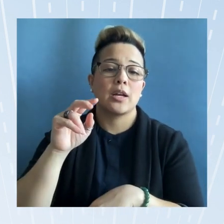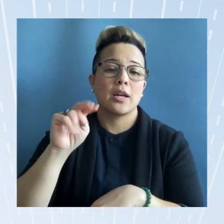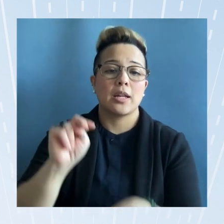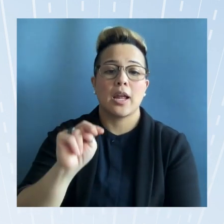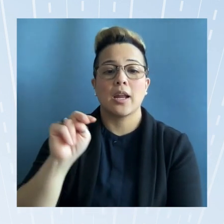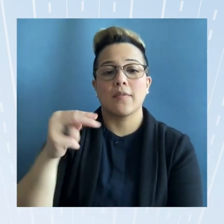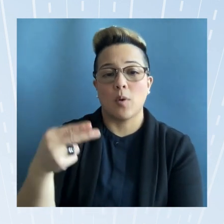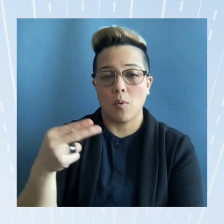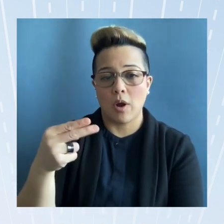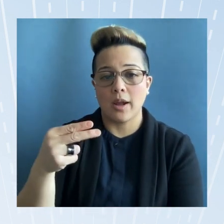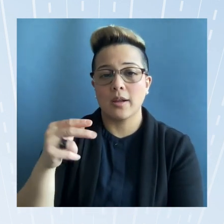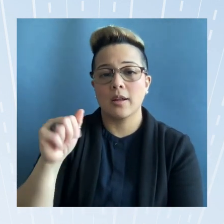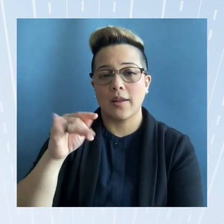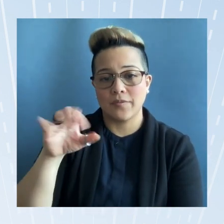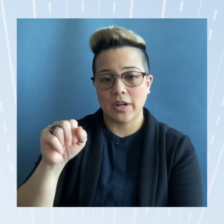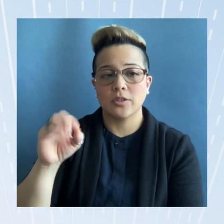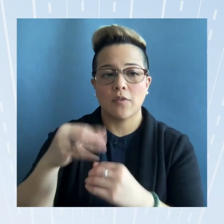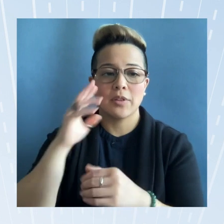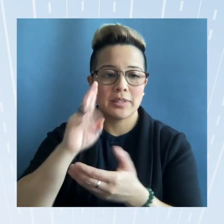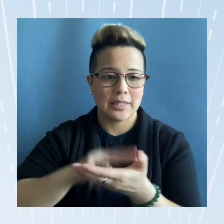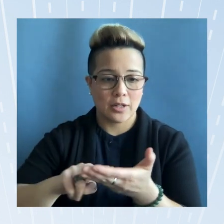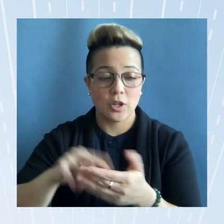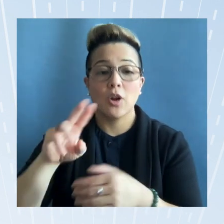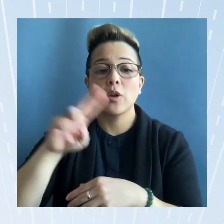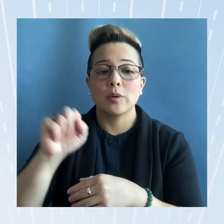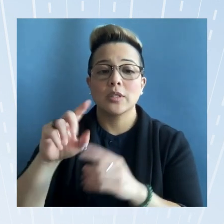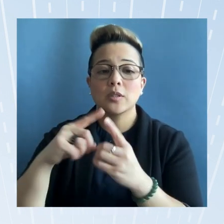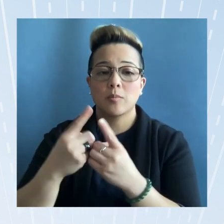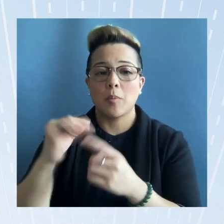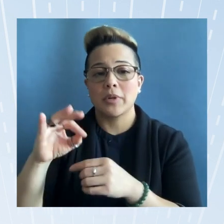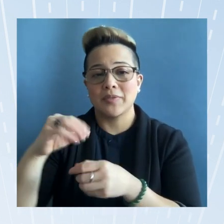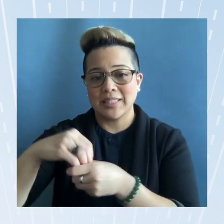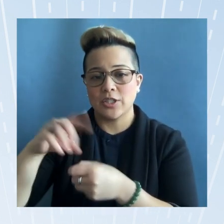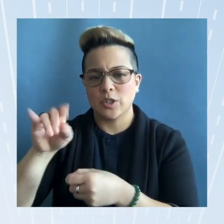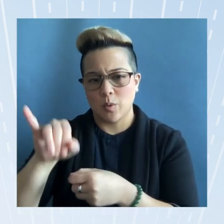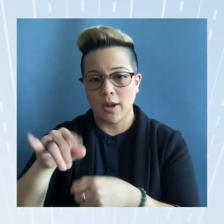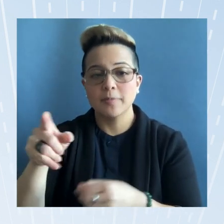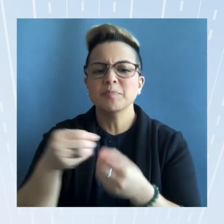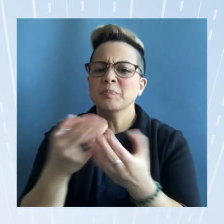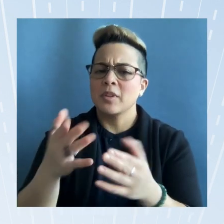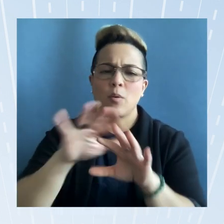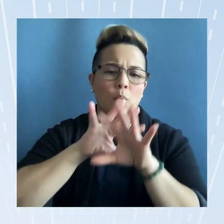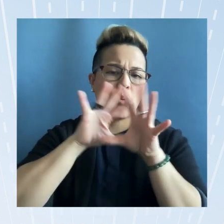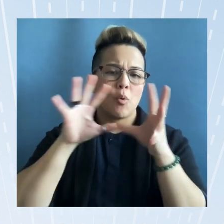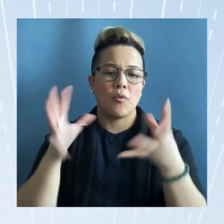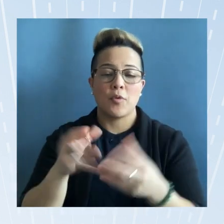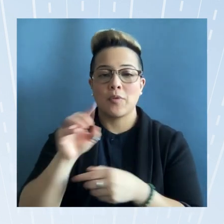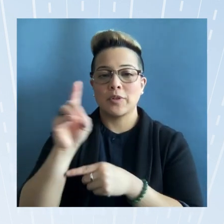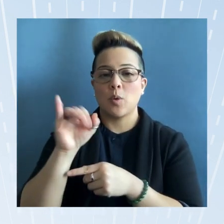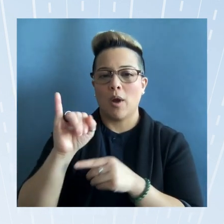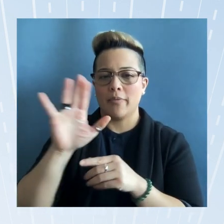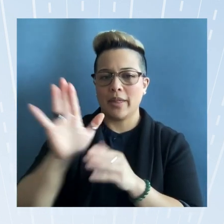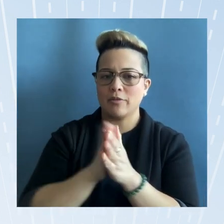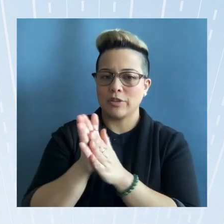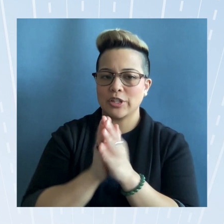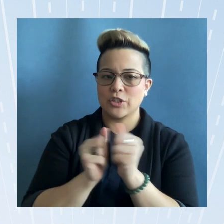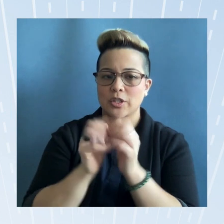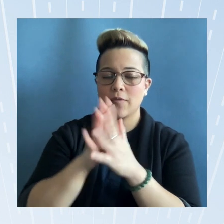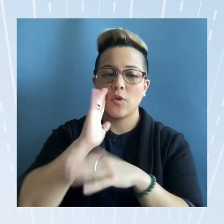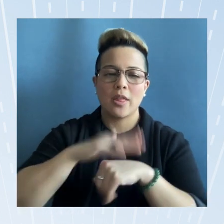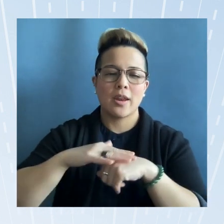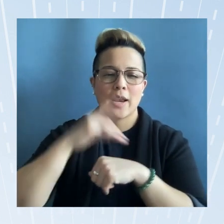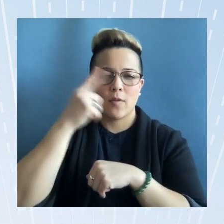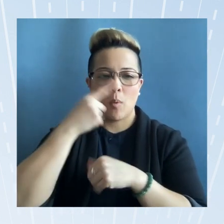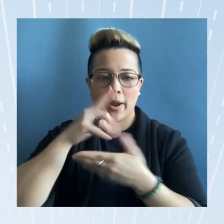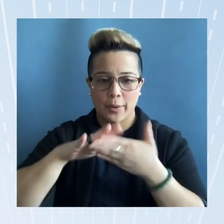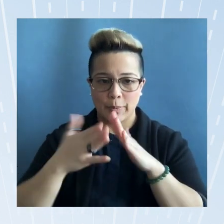affairs office of the secretary u.s department of interior provided an overview of the doi's initiatives for the native hawaiian community